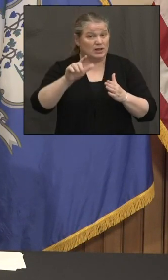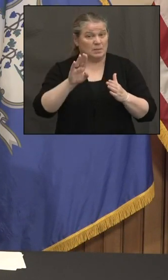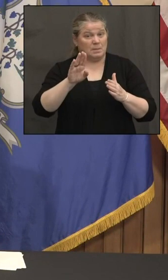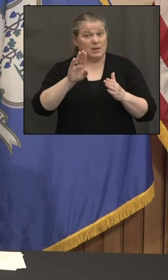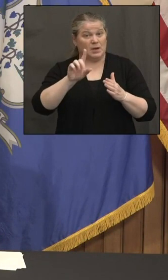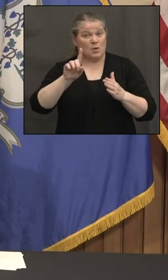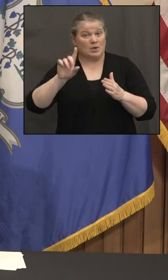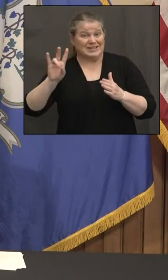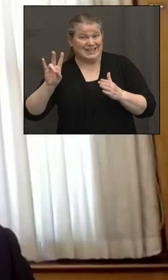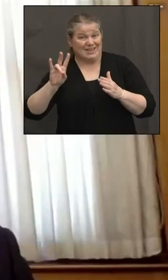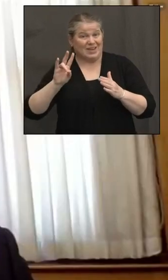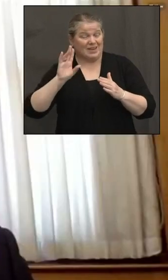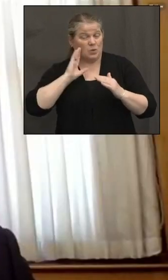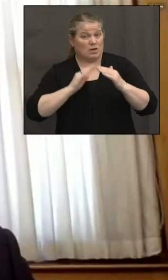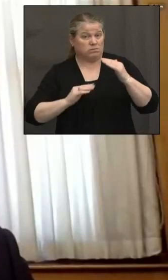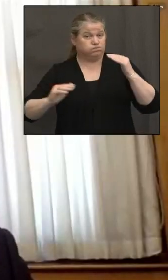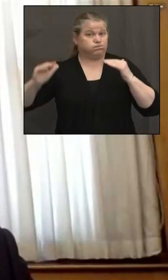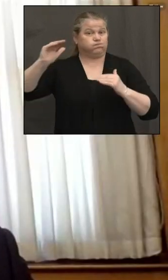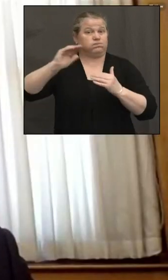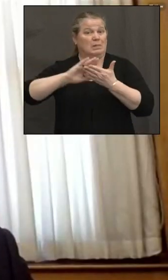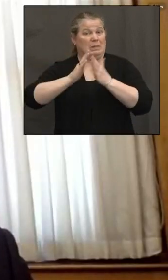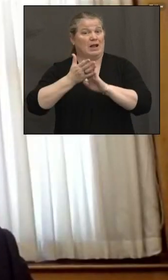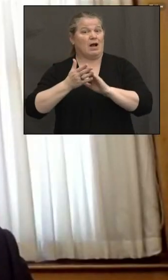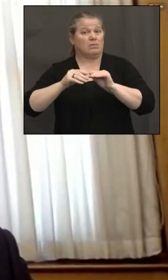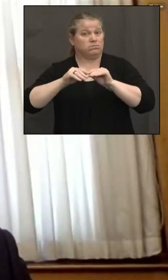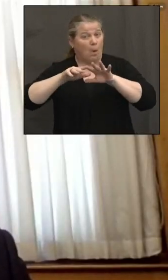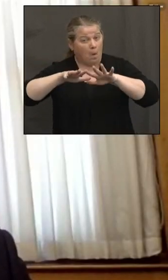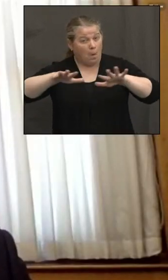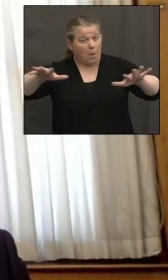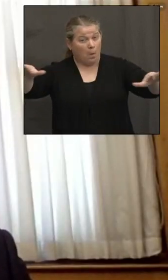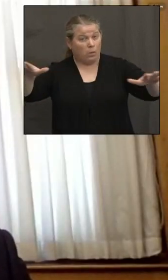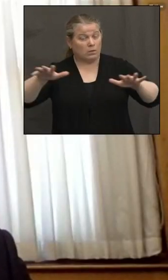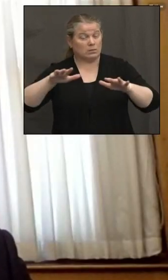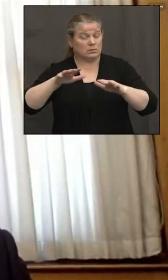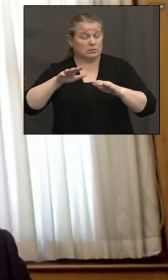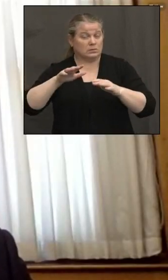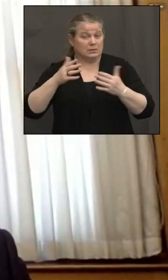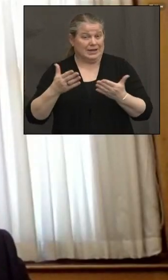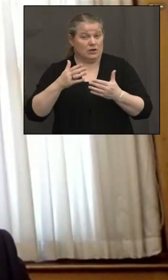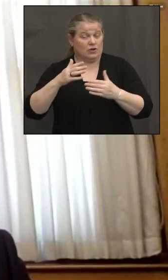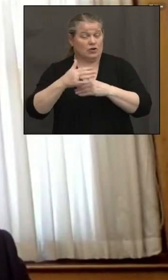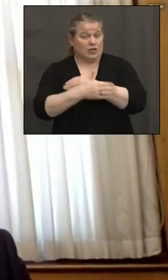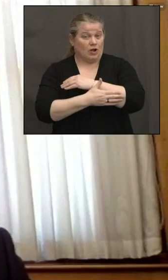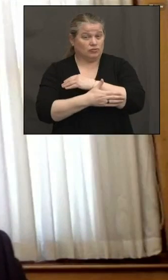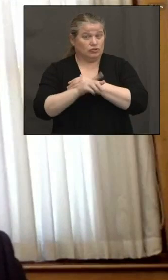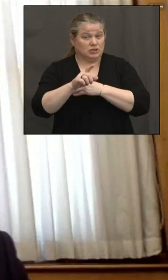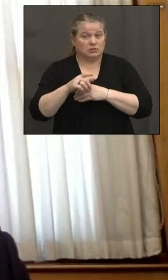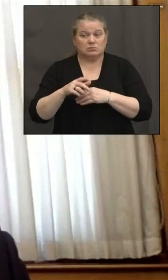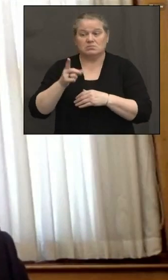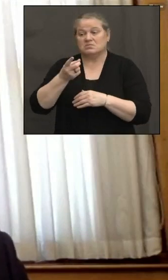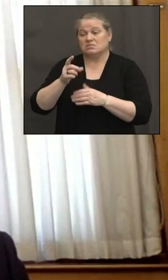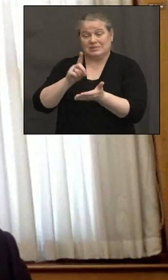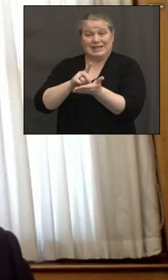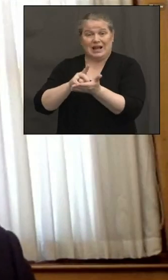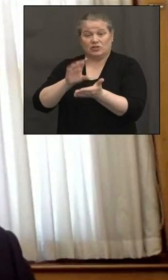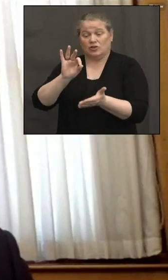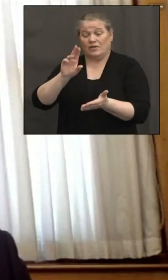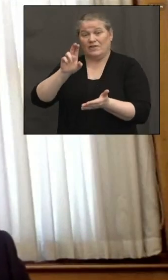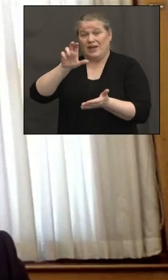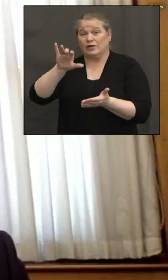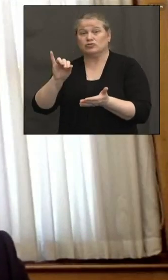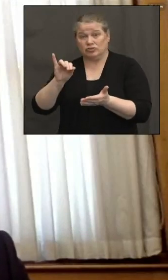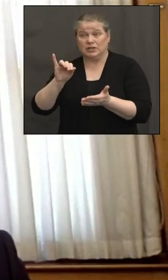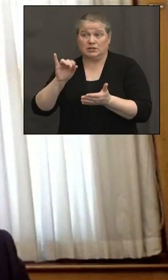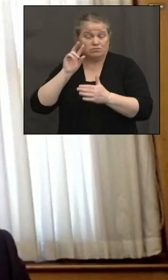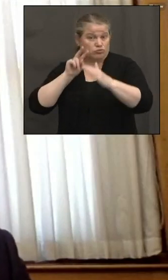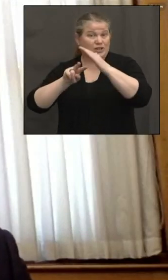Well, Dr. Fauci predicted that was going to happen in the country, um, a couple of months ago. And, and, um, you know, it seems like in many parts of the country, including Connecticut, that